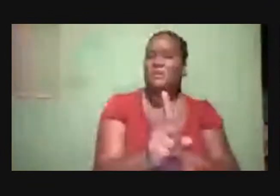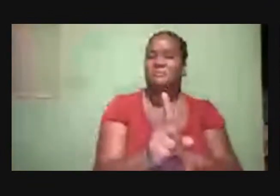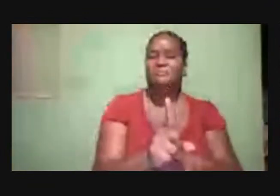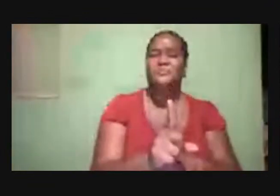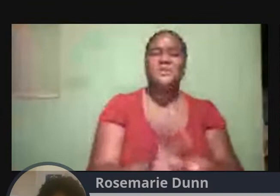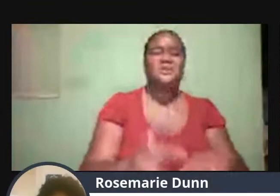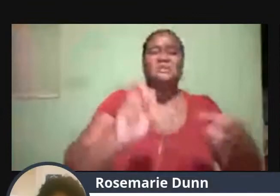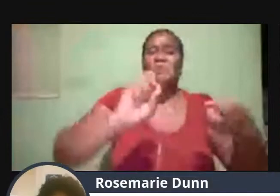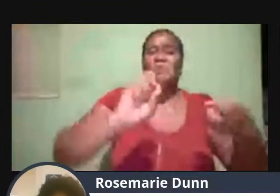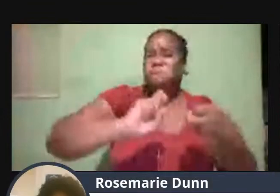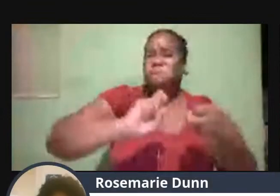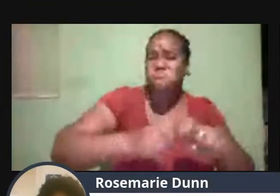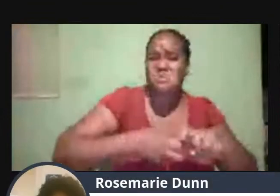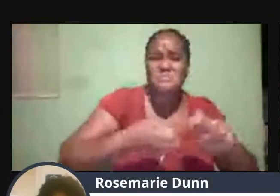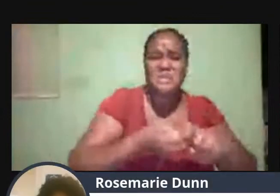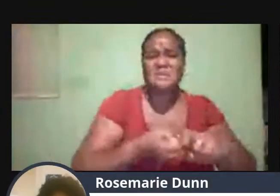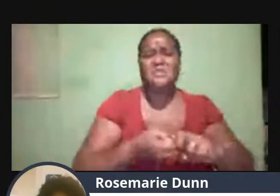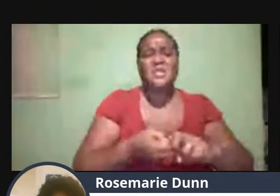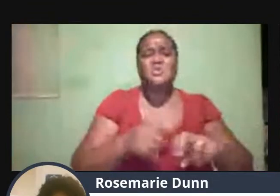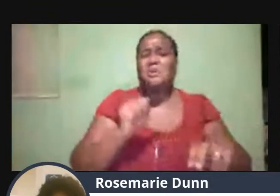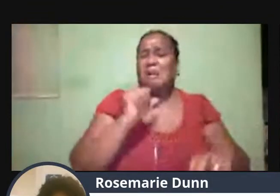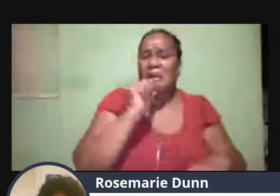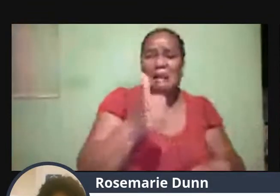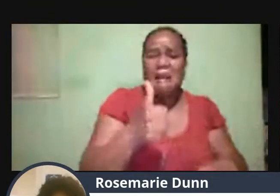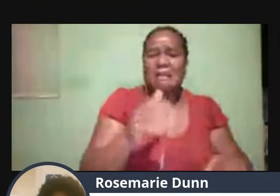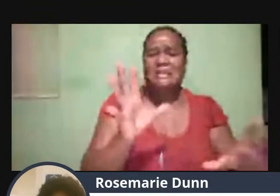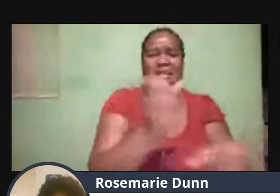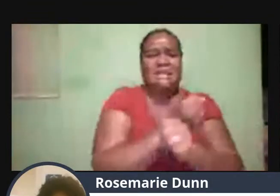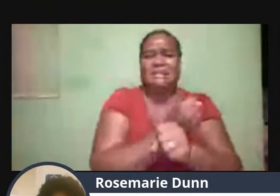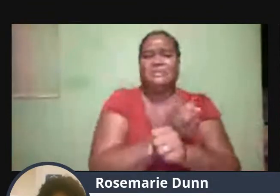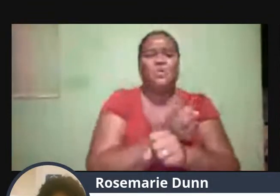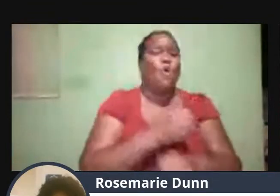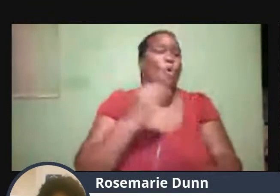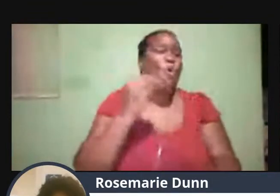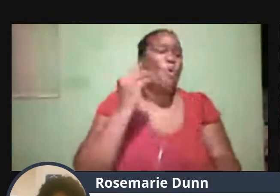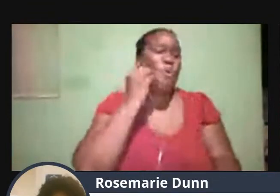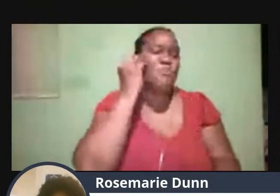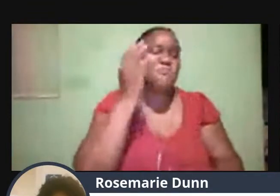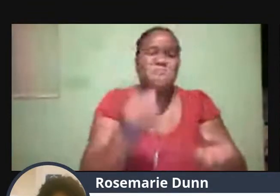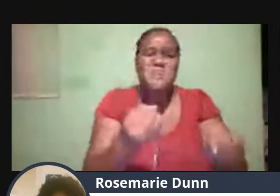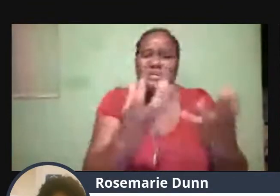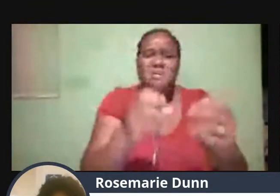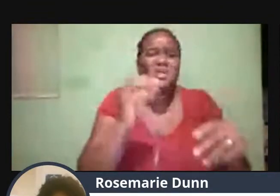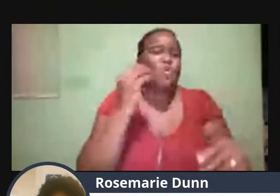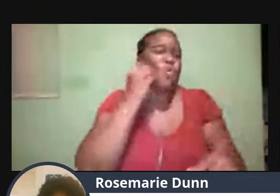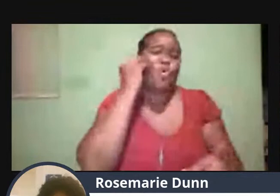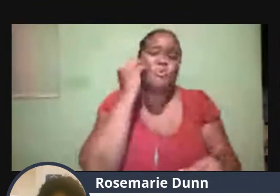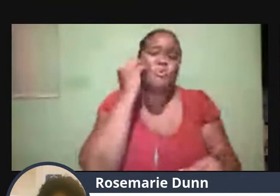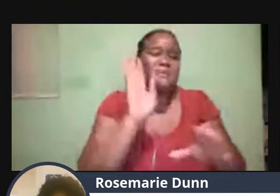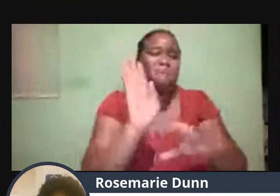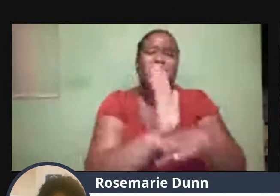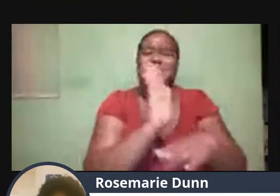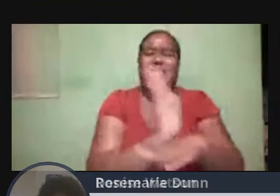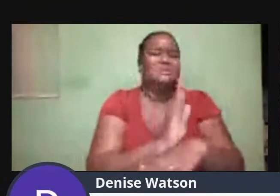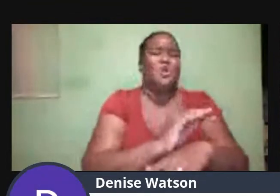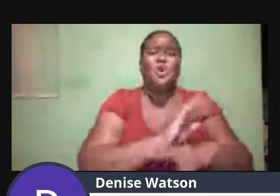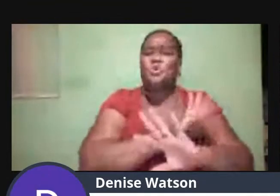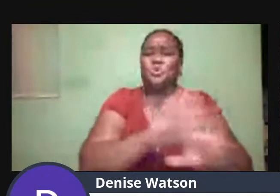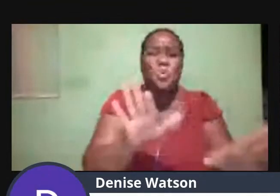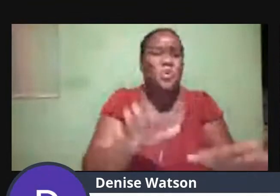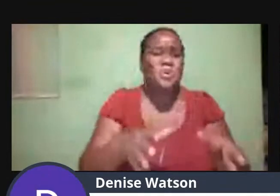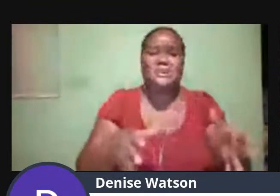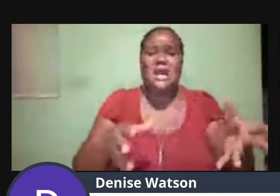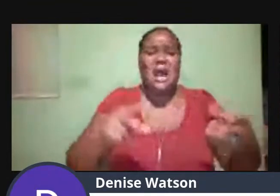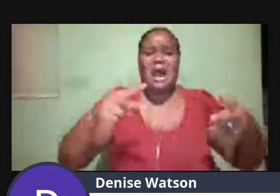of Accessibility Most homes And many Businesses Are not Up to code For ensuring